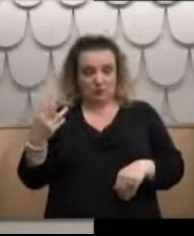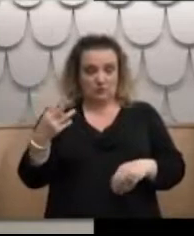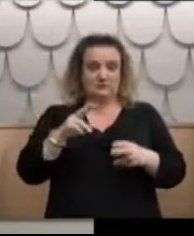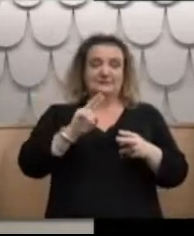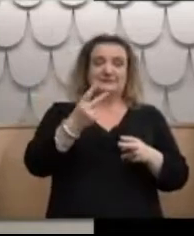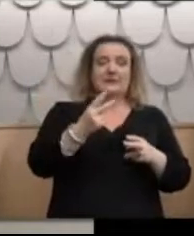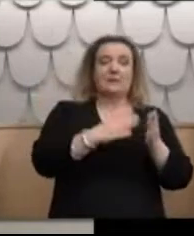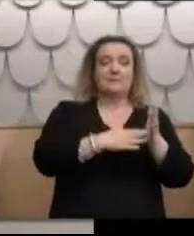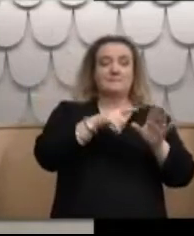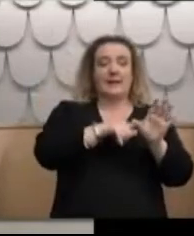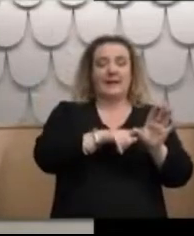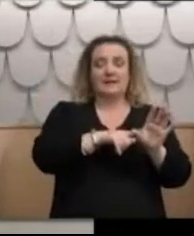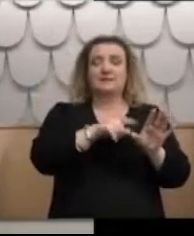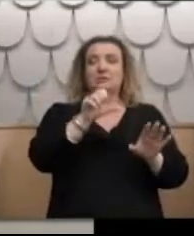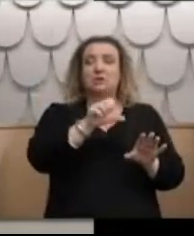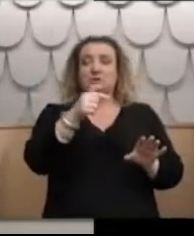1973.